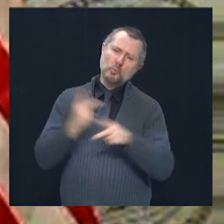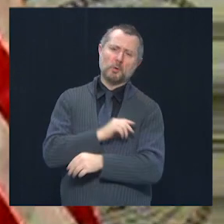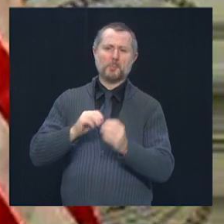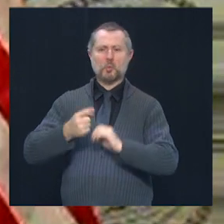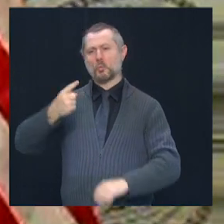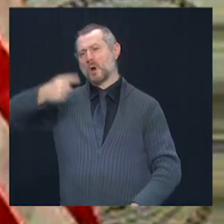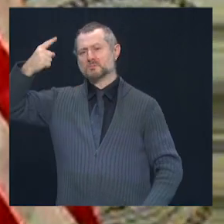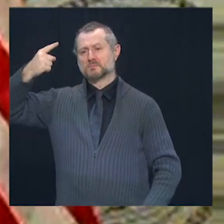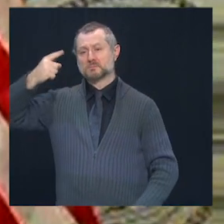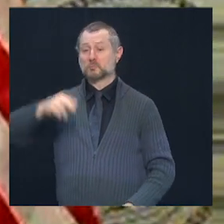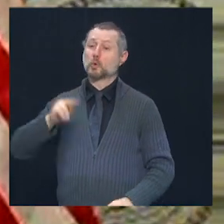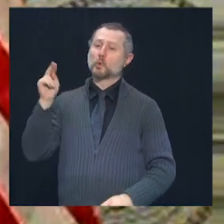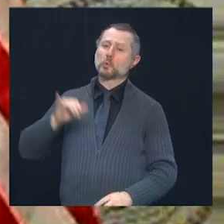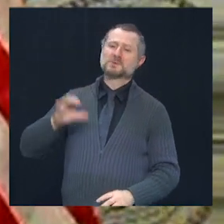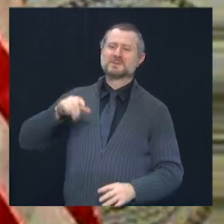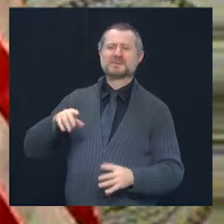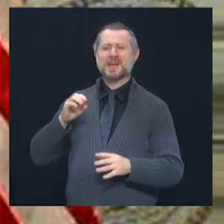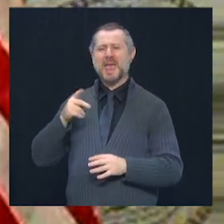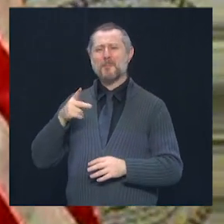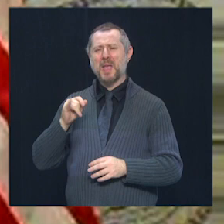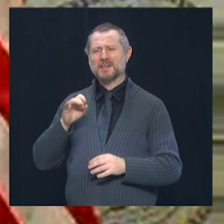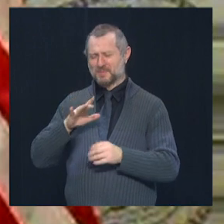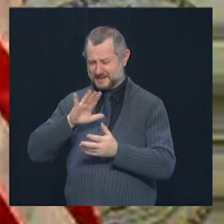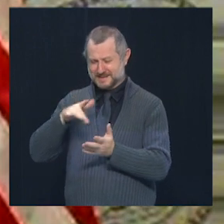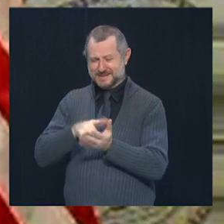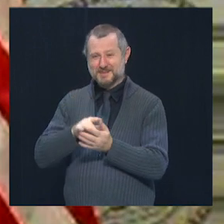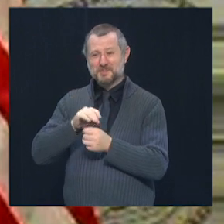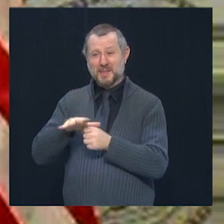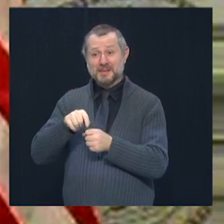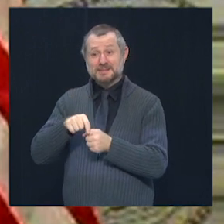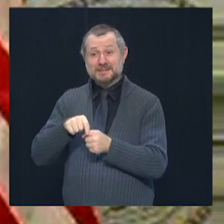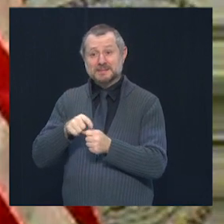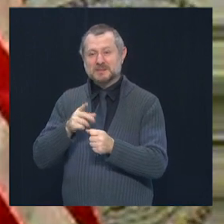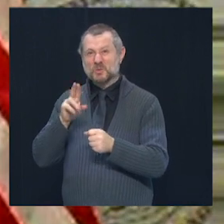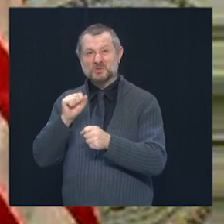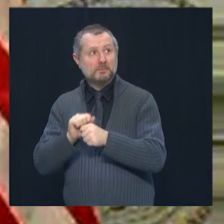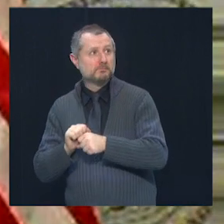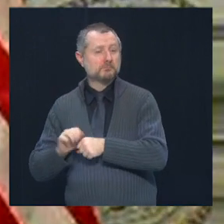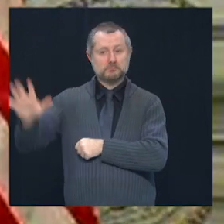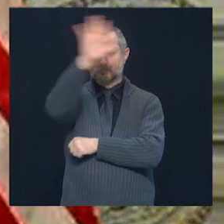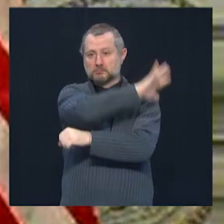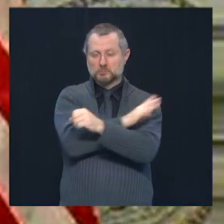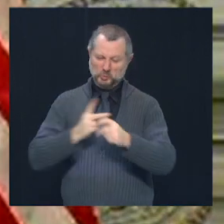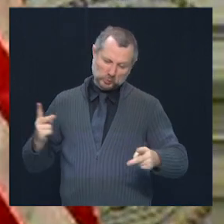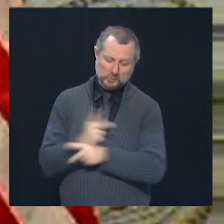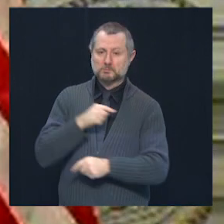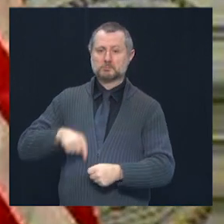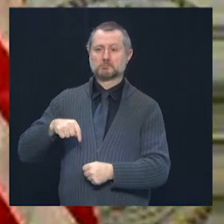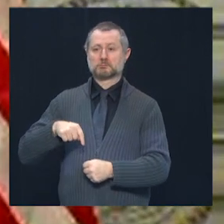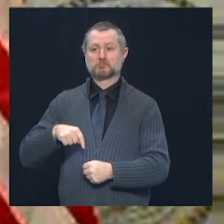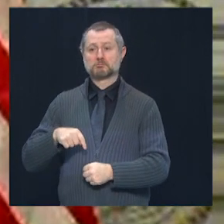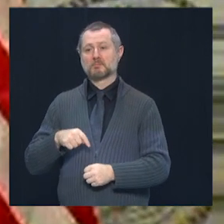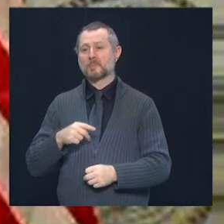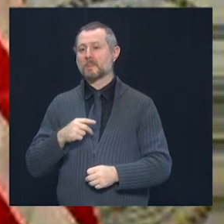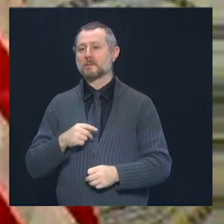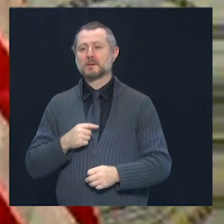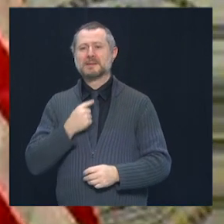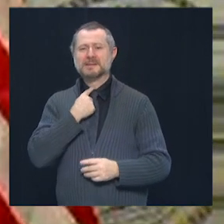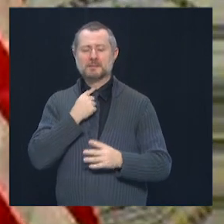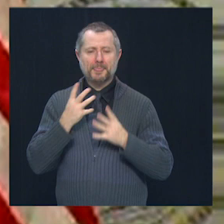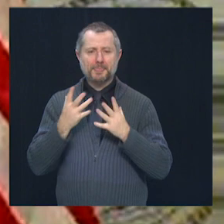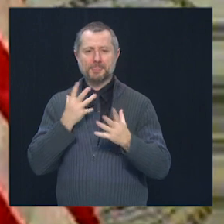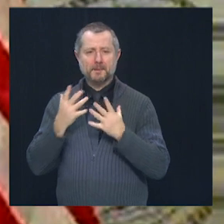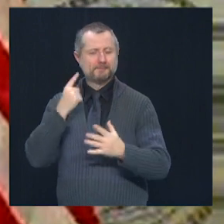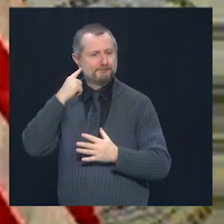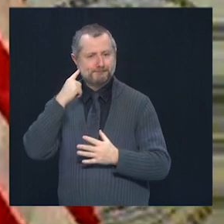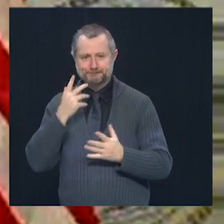united states of america in march to april we went through the worst of this entire country and unfortunately the tens of new yorkers were gone or